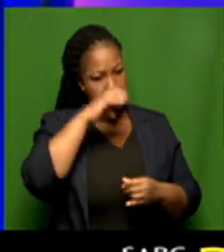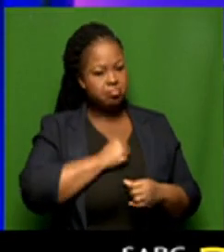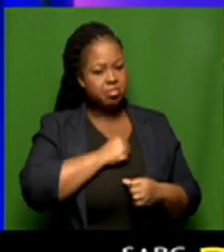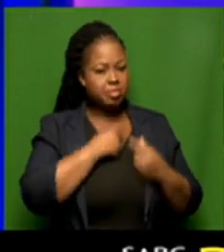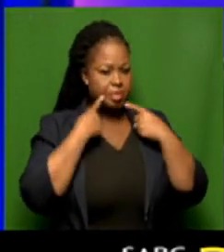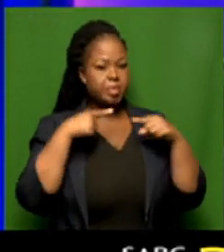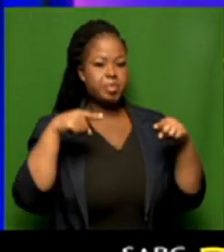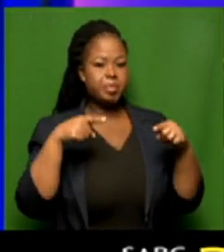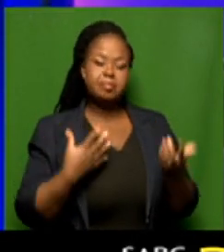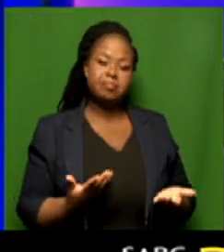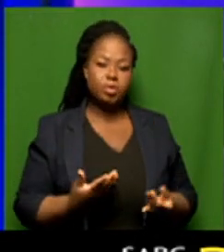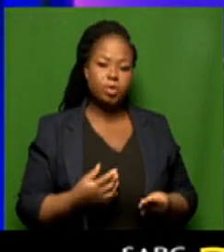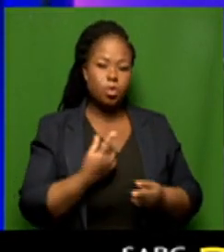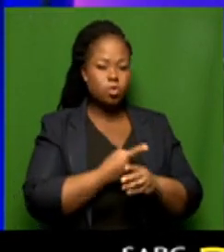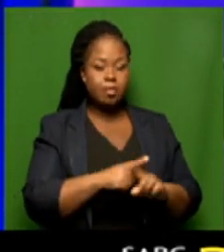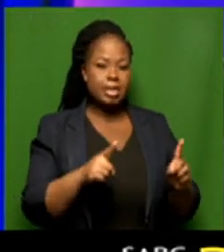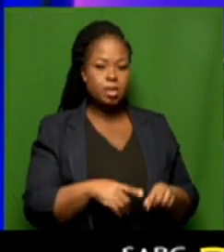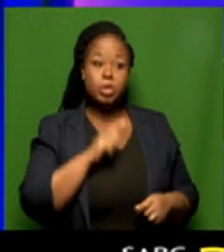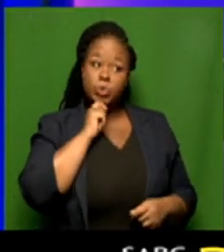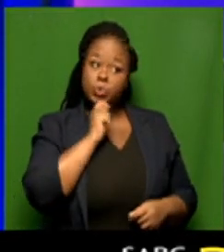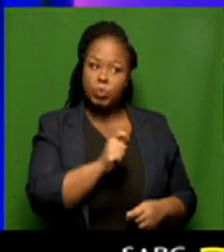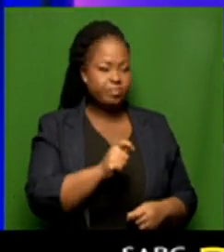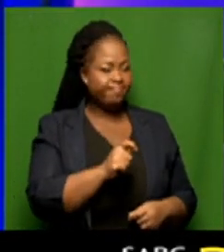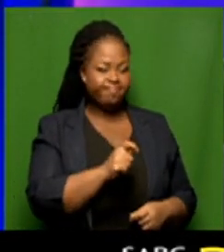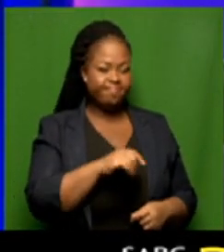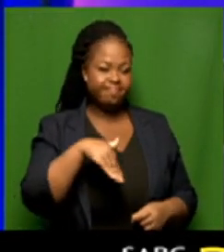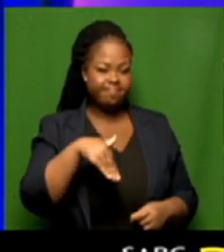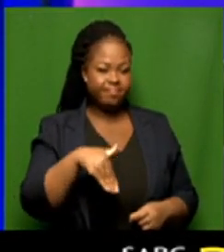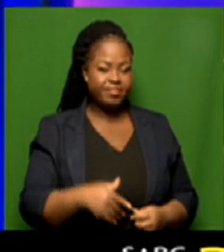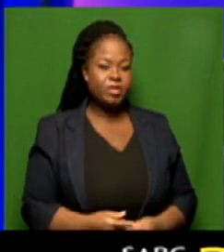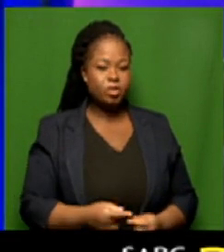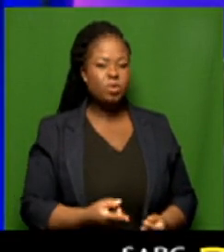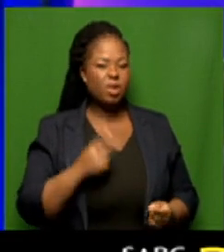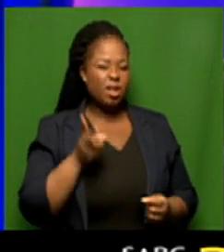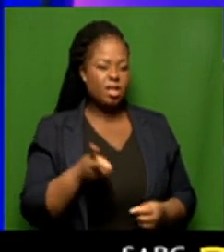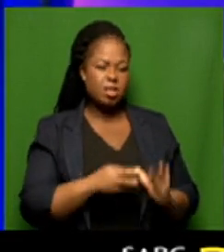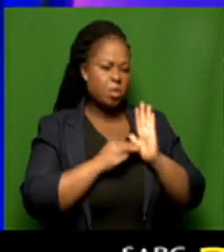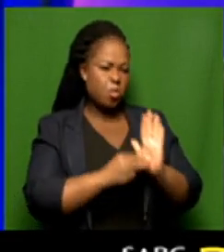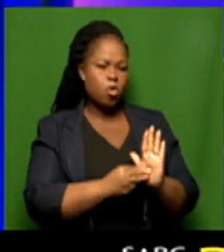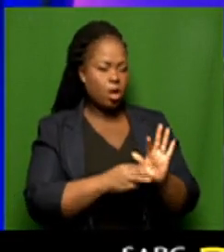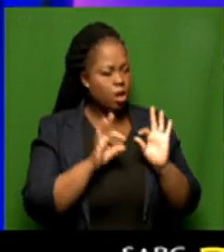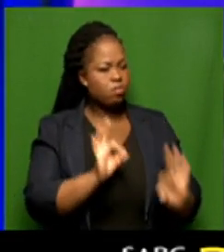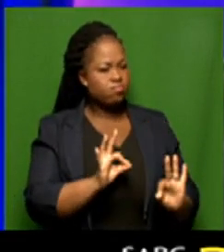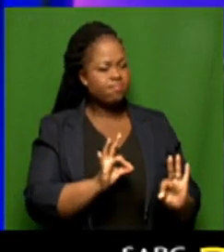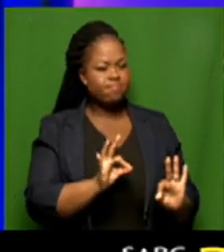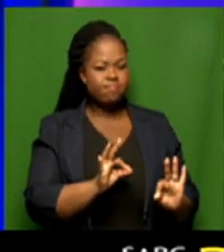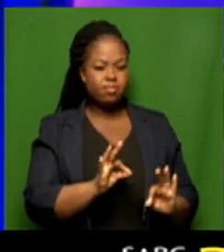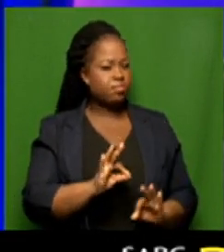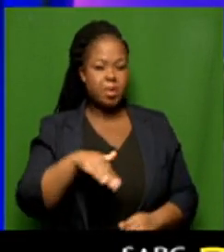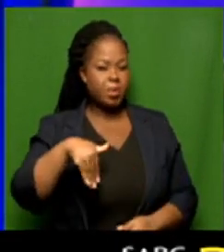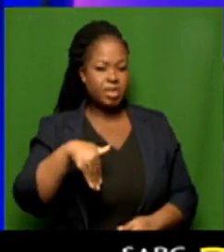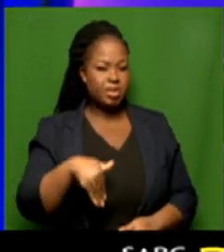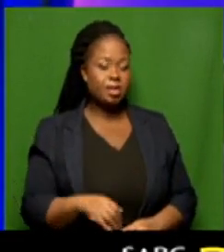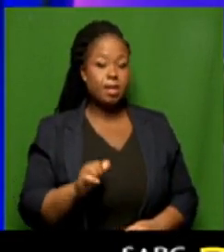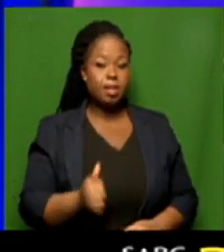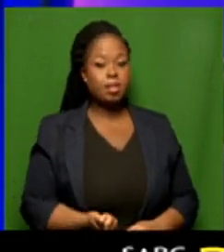that prediction is unreliable, and the model is not stable at that stage. So, it is